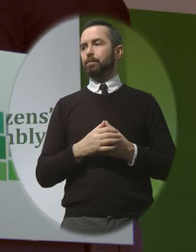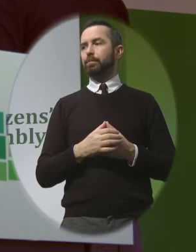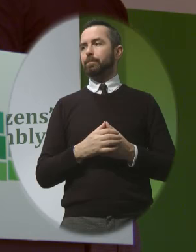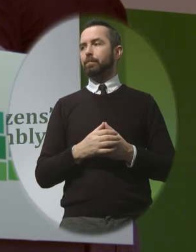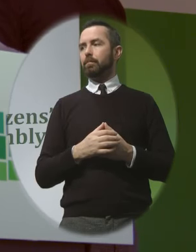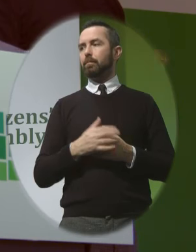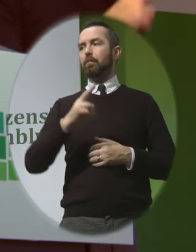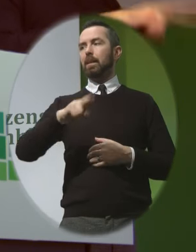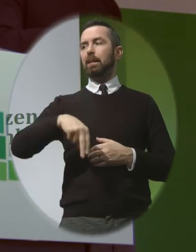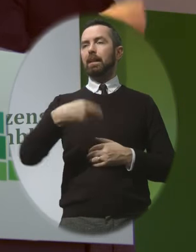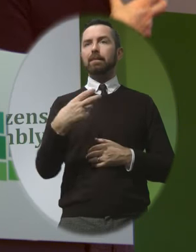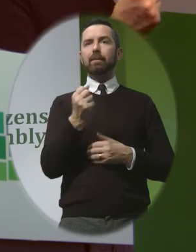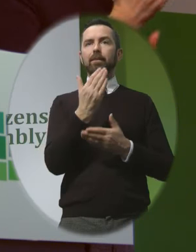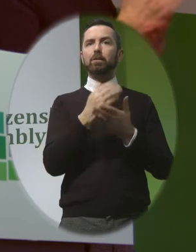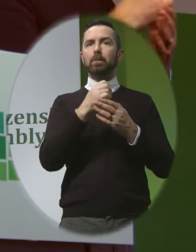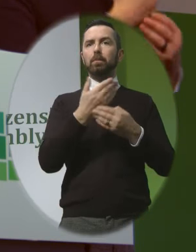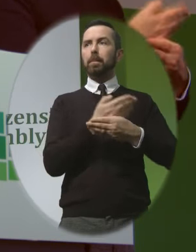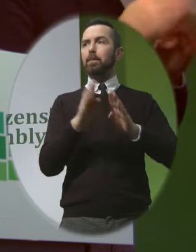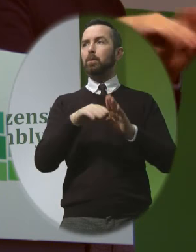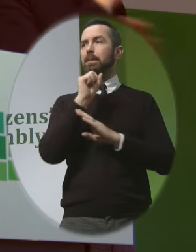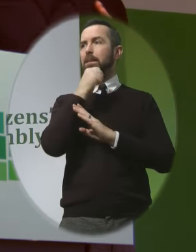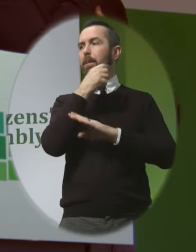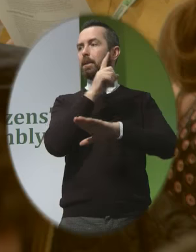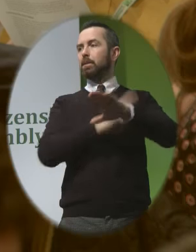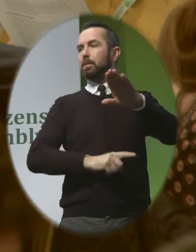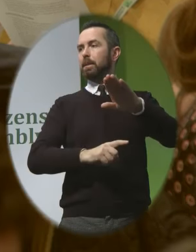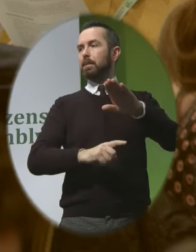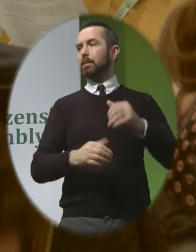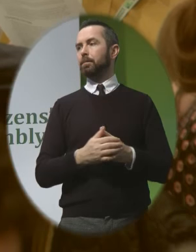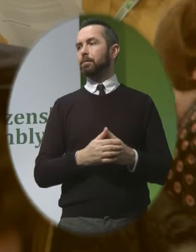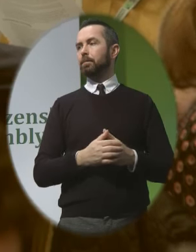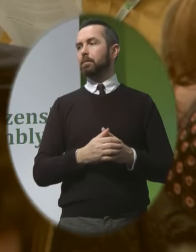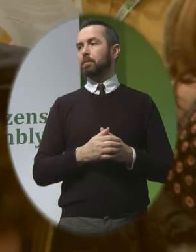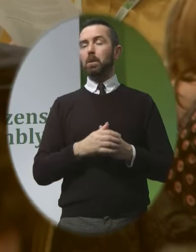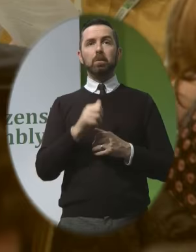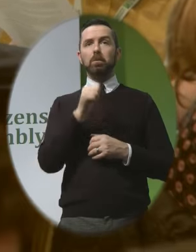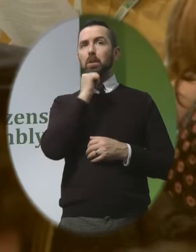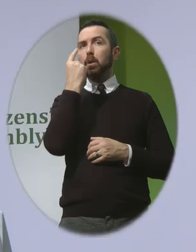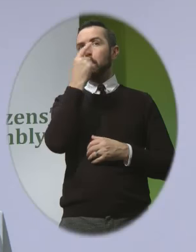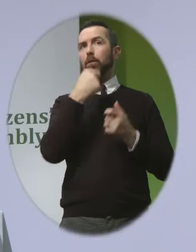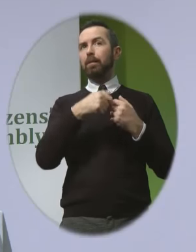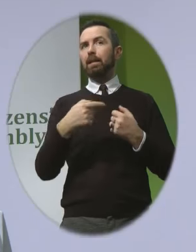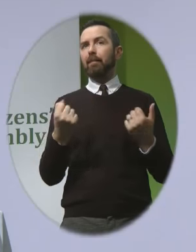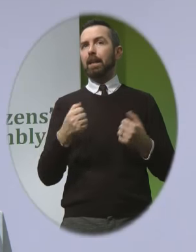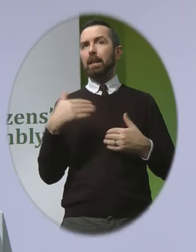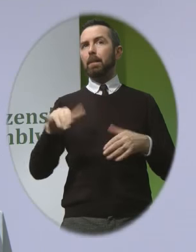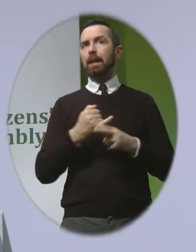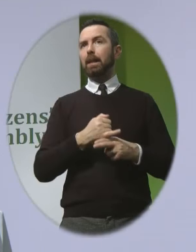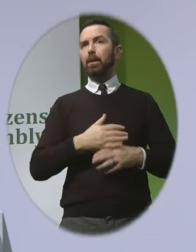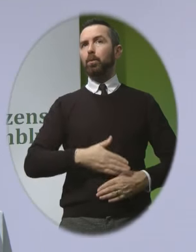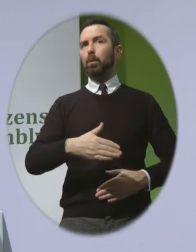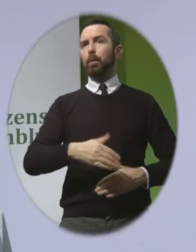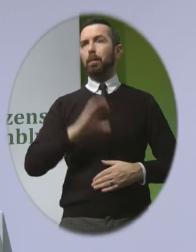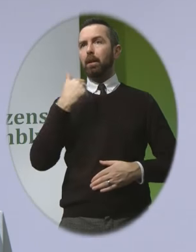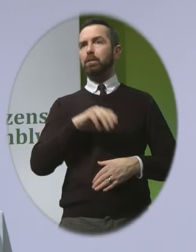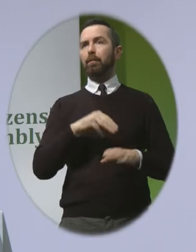next these are babies with a severe disability there is no evidence that they suffer any pain in the womb because of their condition and any